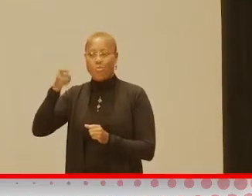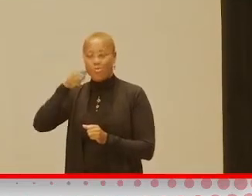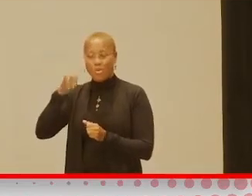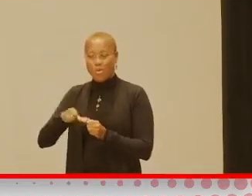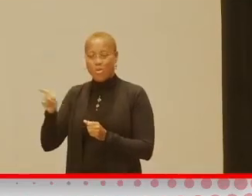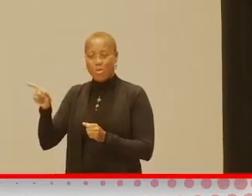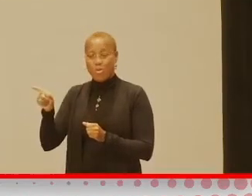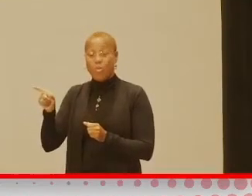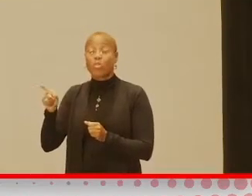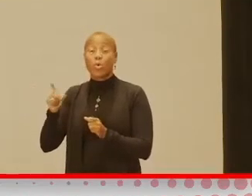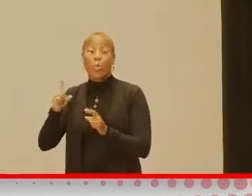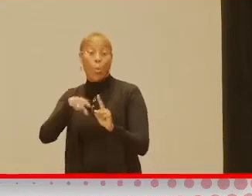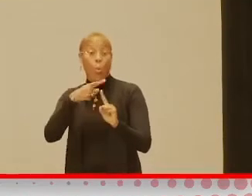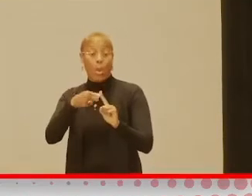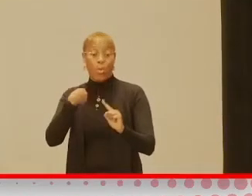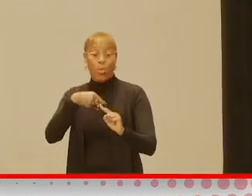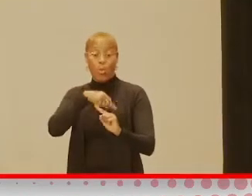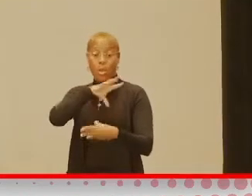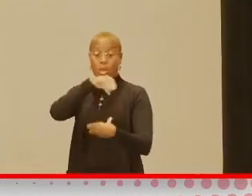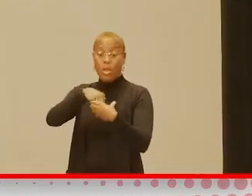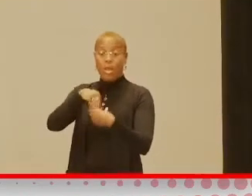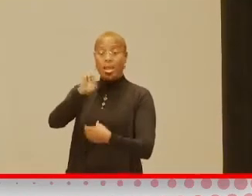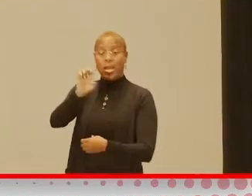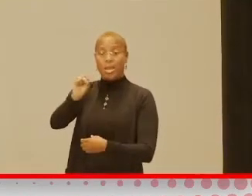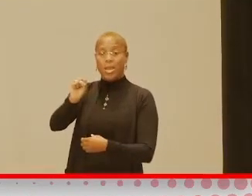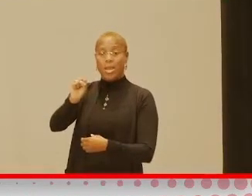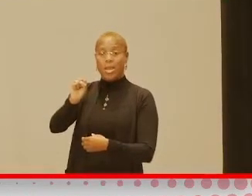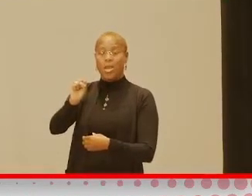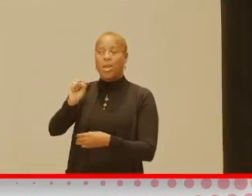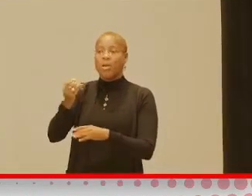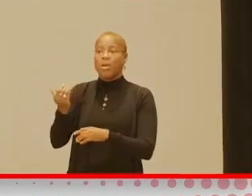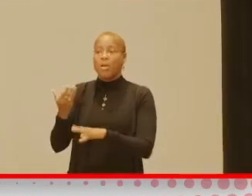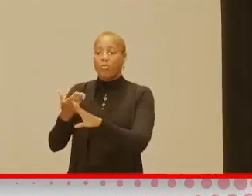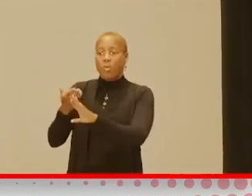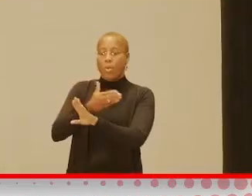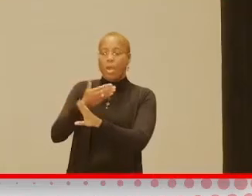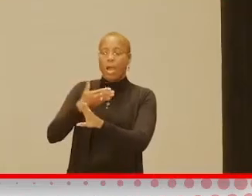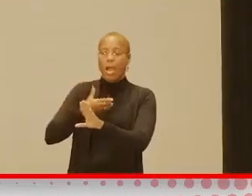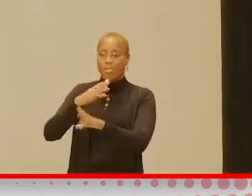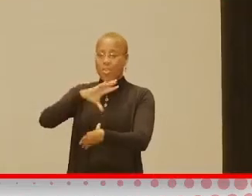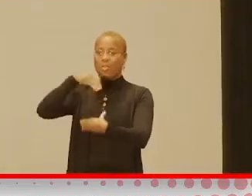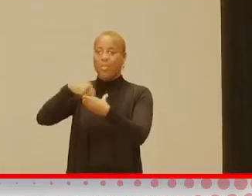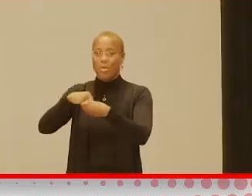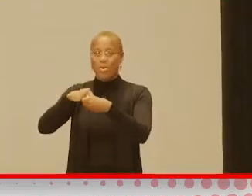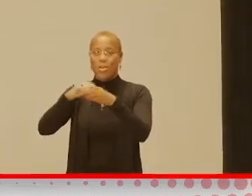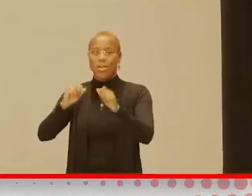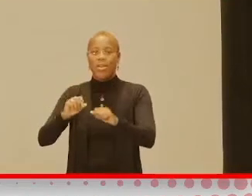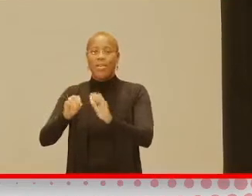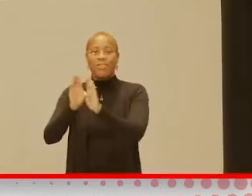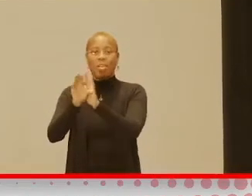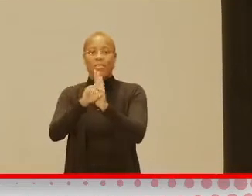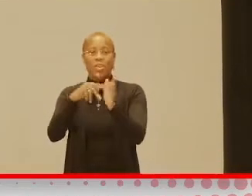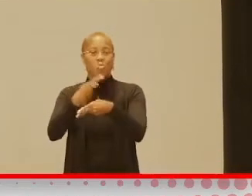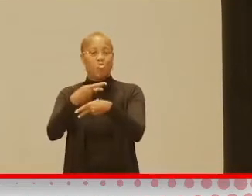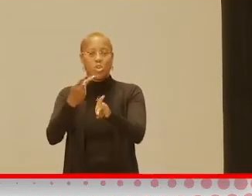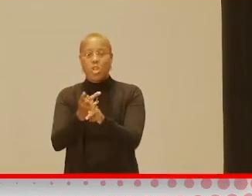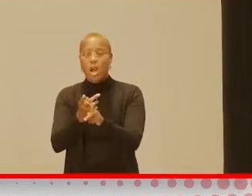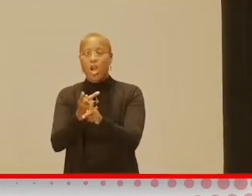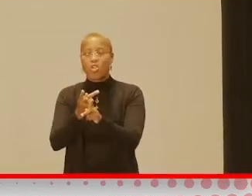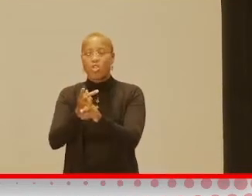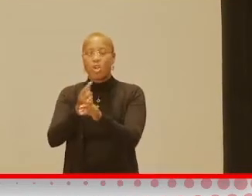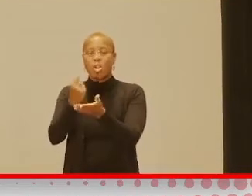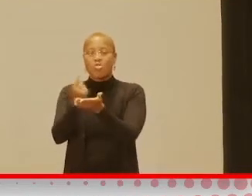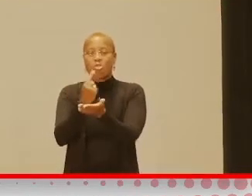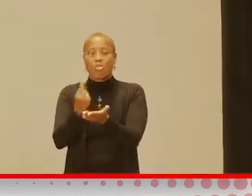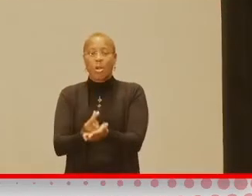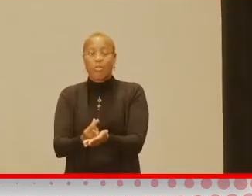got into early steps, I had been in video production my whole life before then. I had worked in video production and graphics. So